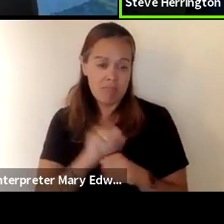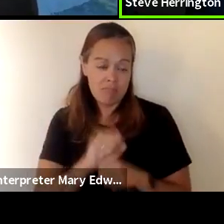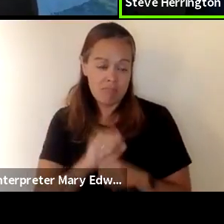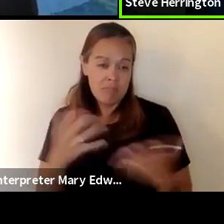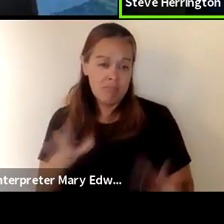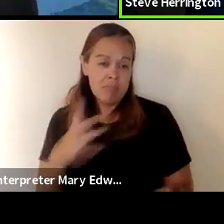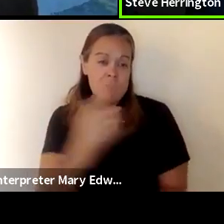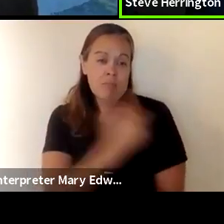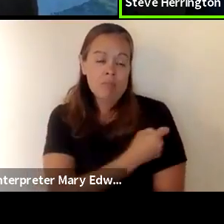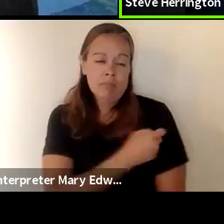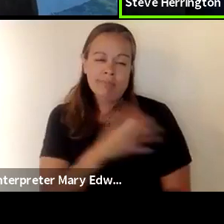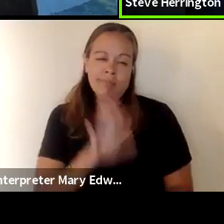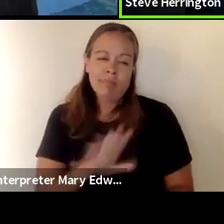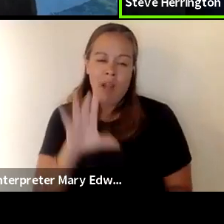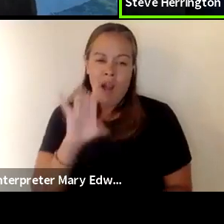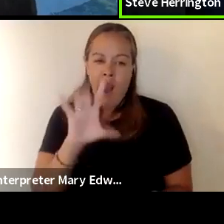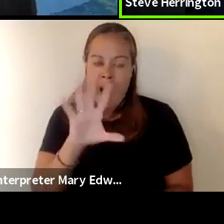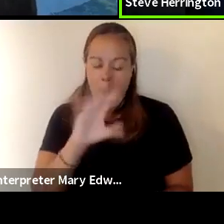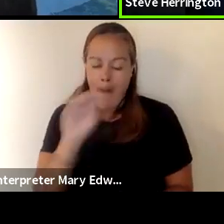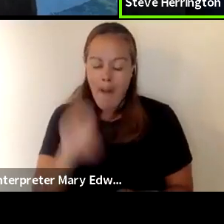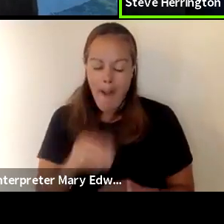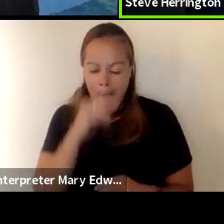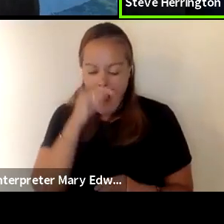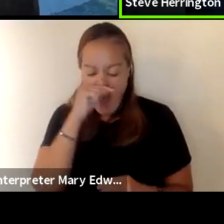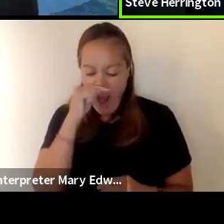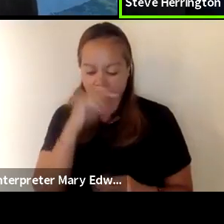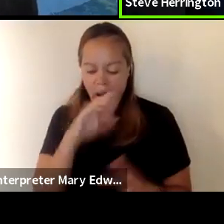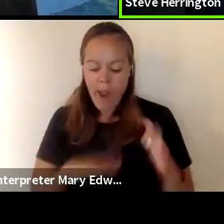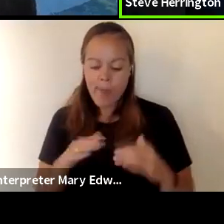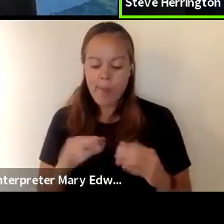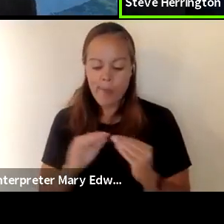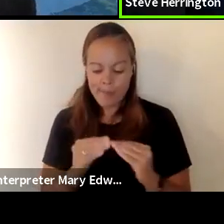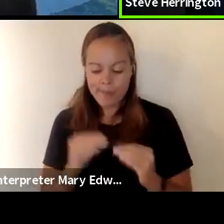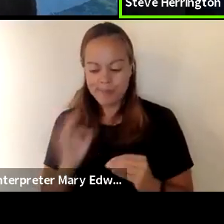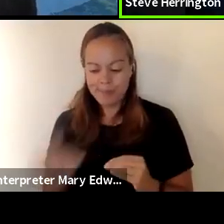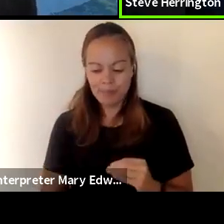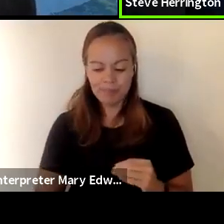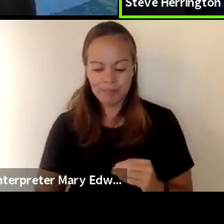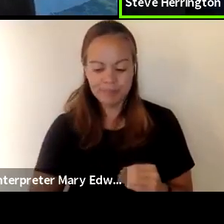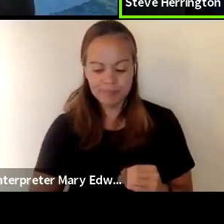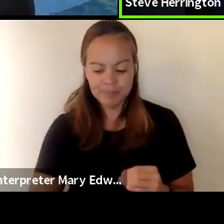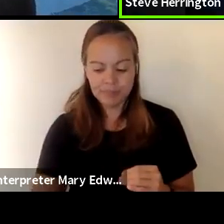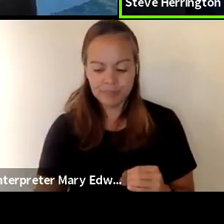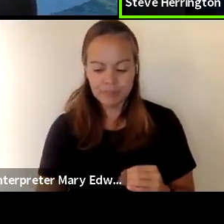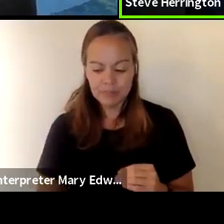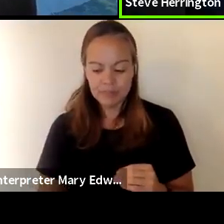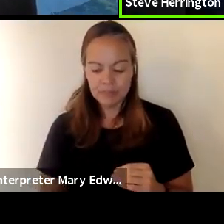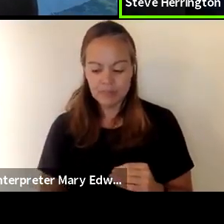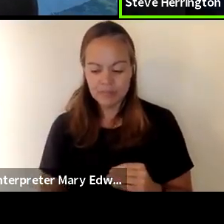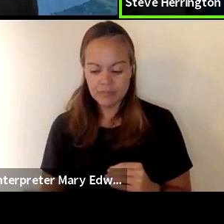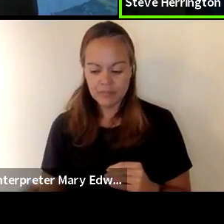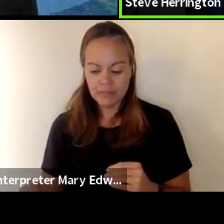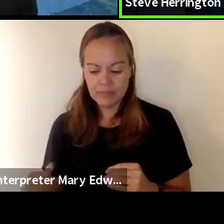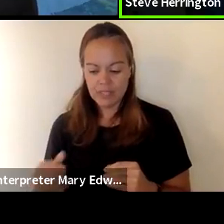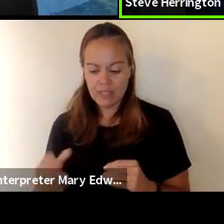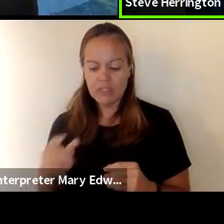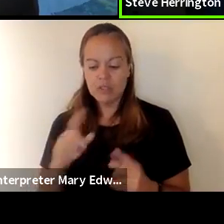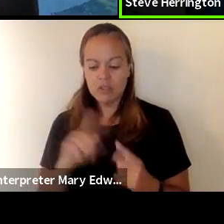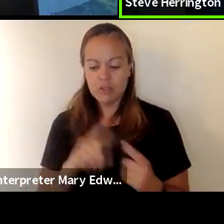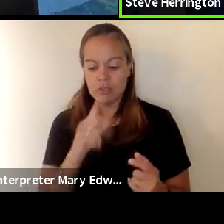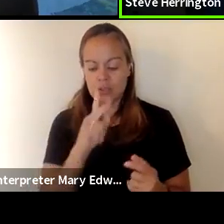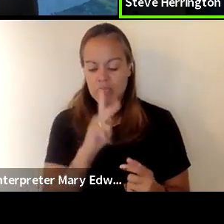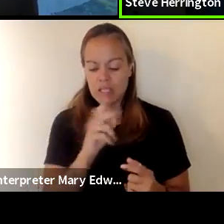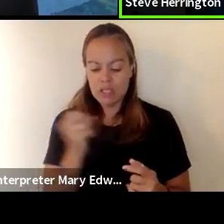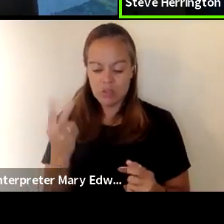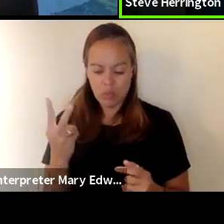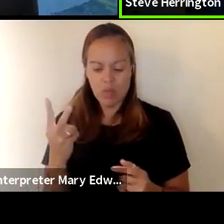estimate it to be around 85 based on the number of vaccines administered to the k-12 population that